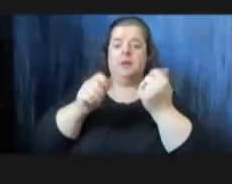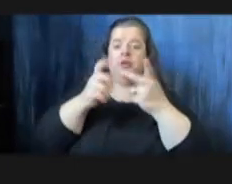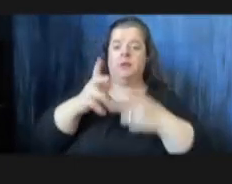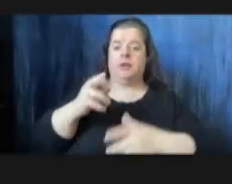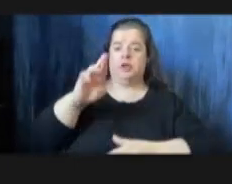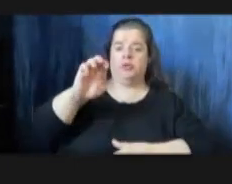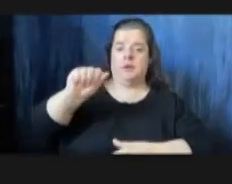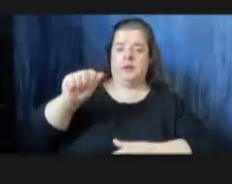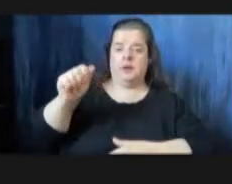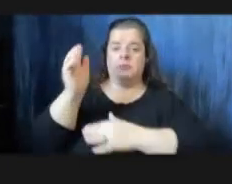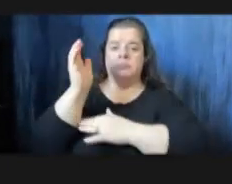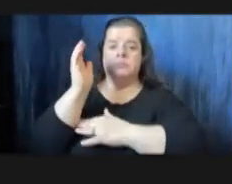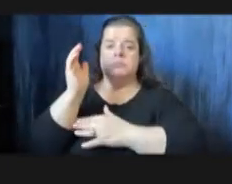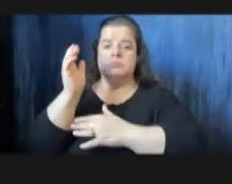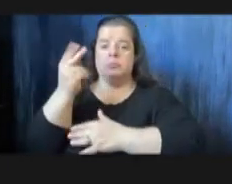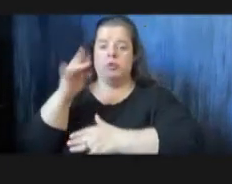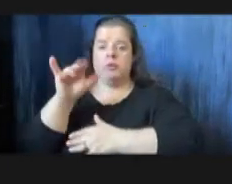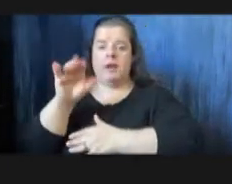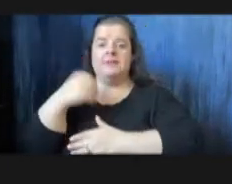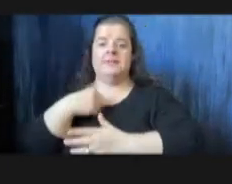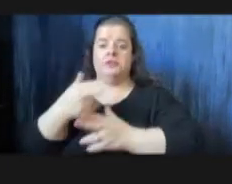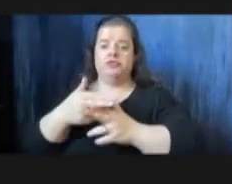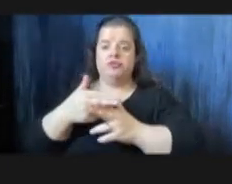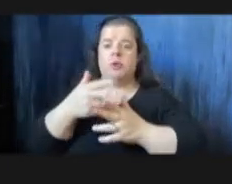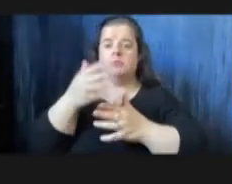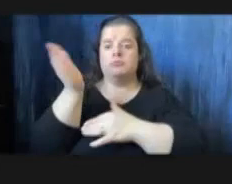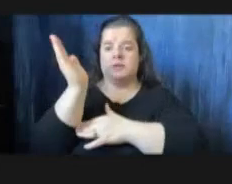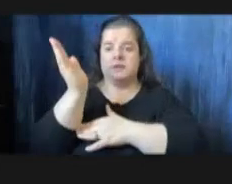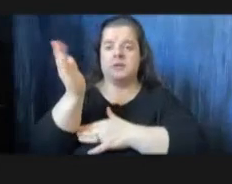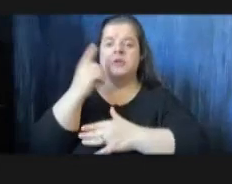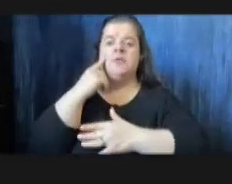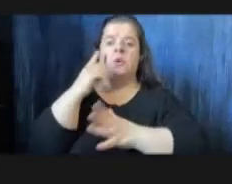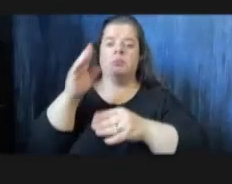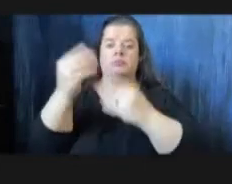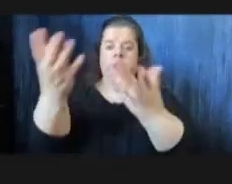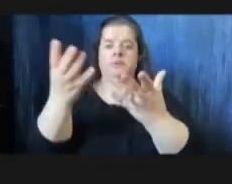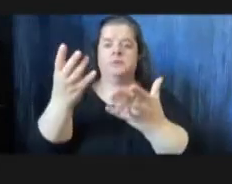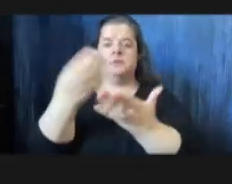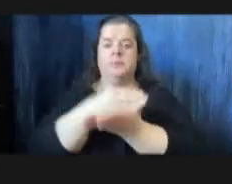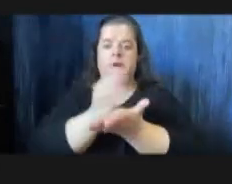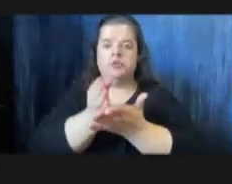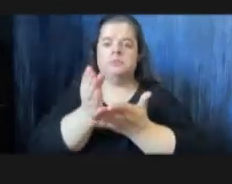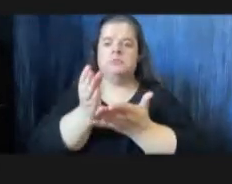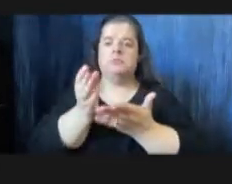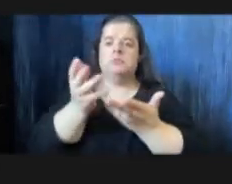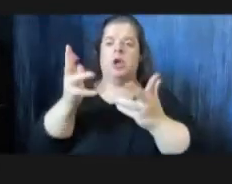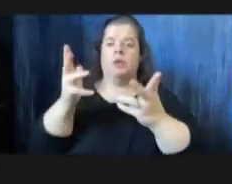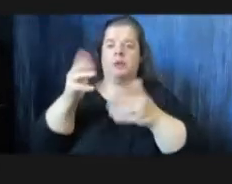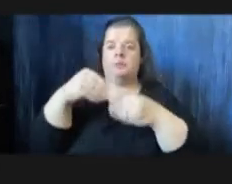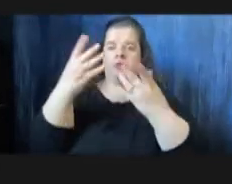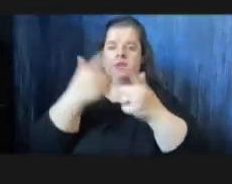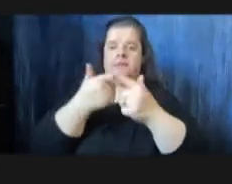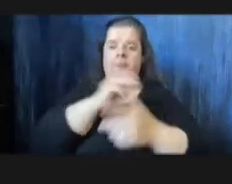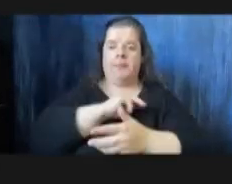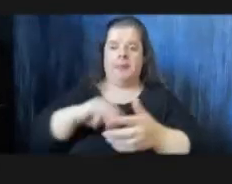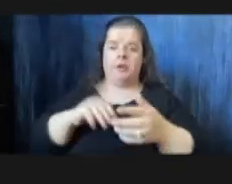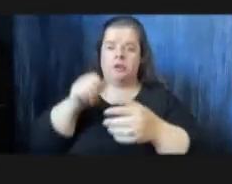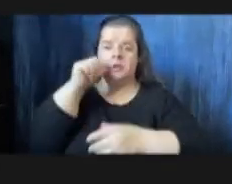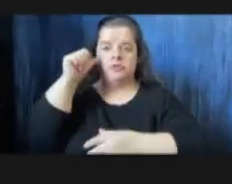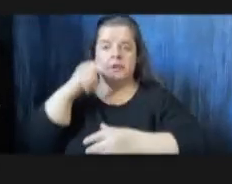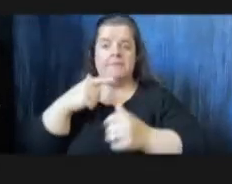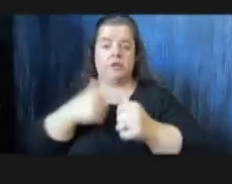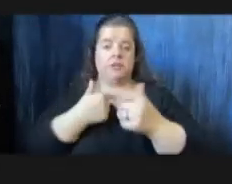a little presentation to go over to review the budgets that mayor gainey presented yesterday i wanted to start by thanking some people first